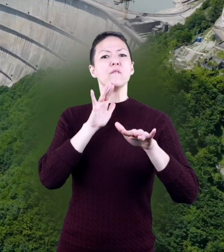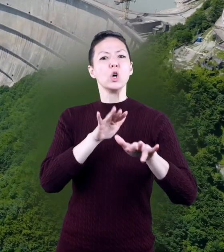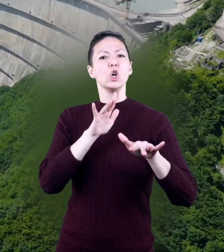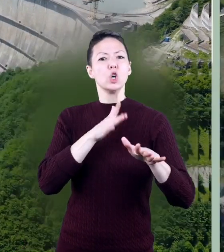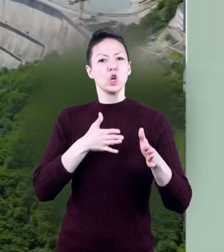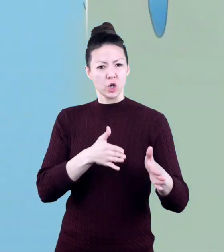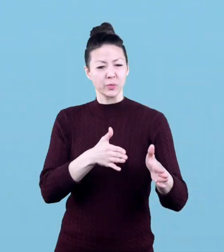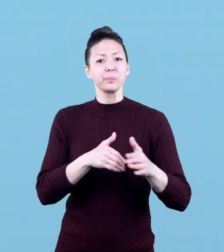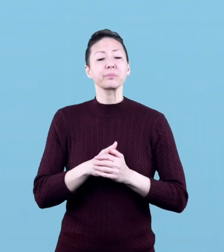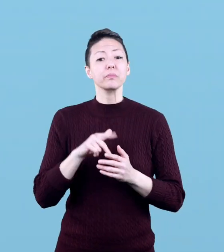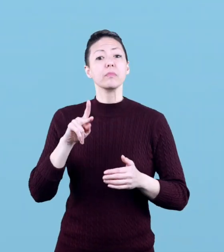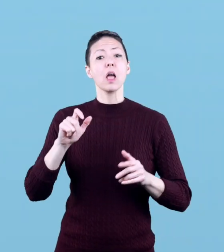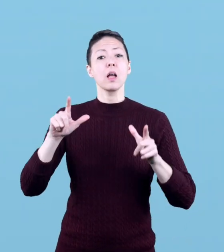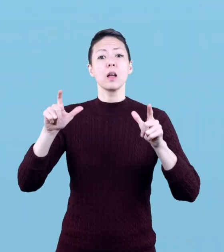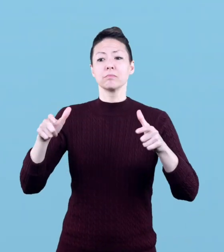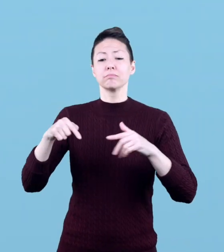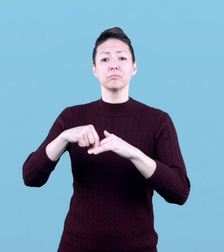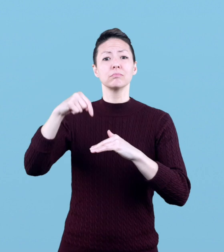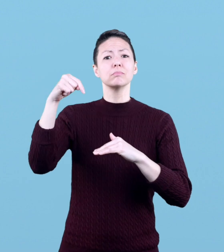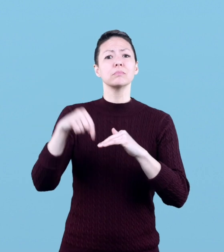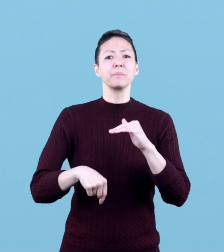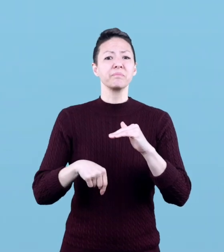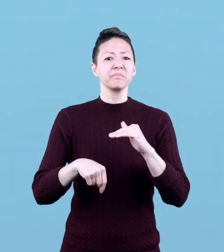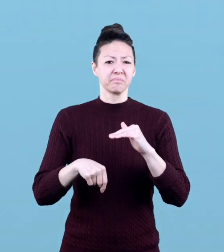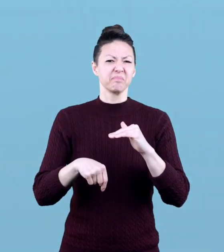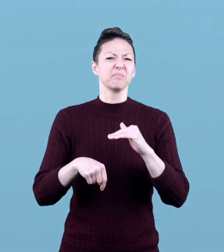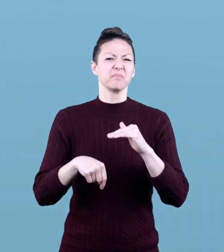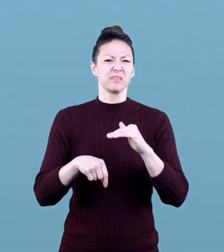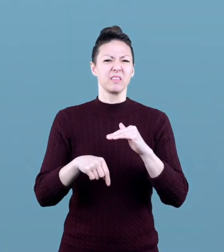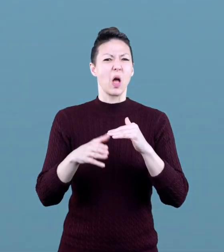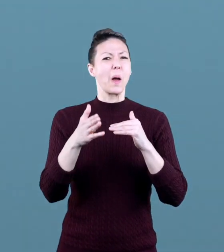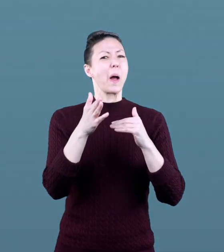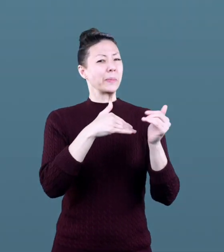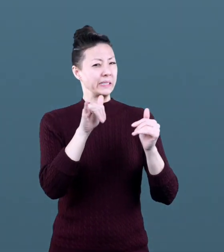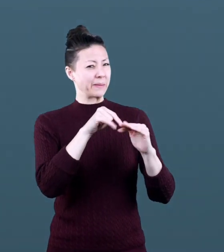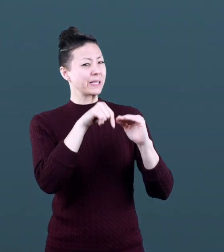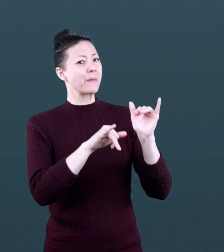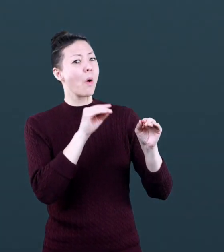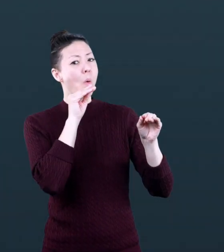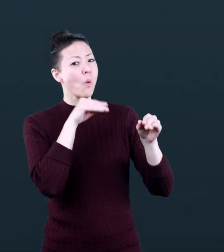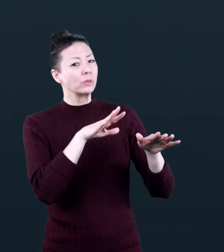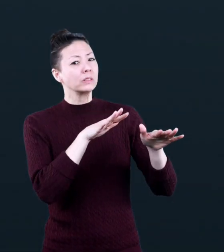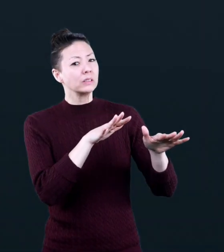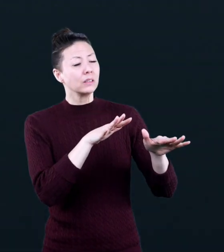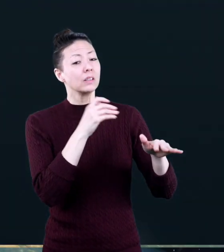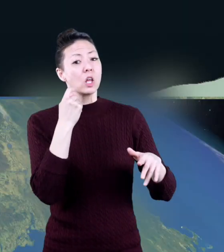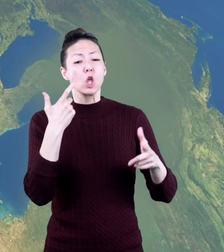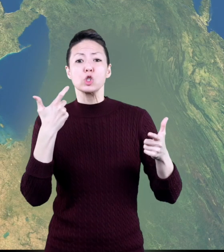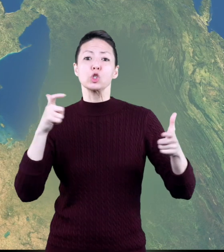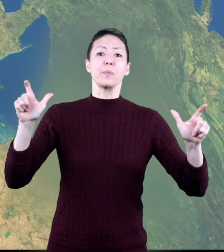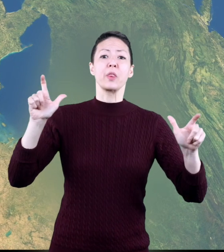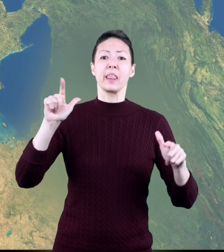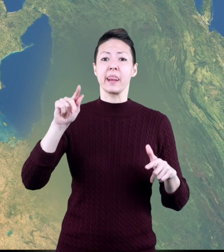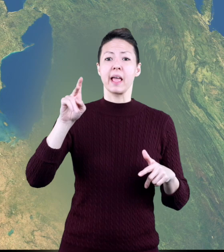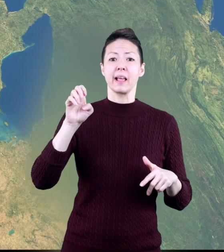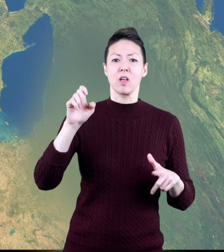river lakes can vary in depth but none are nearly as deep as the ocean lake superior is the